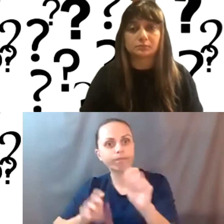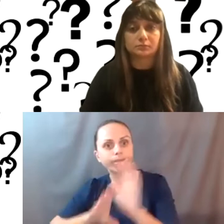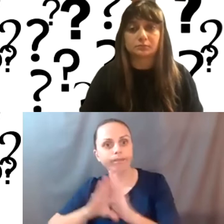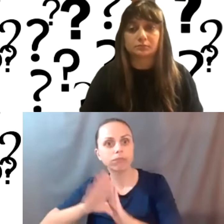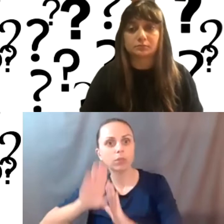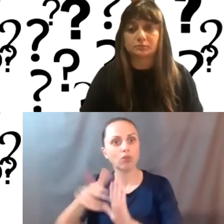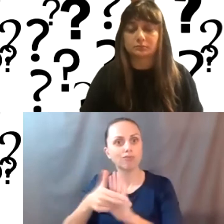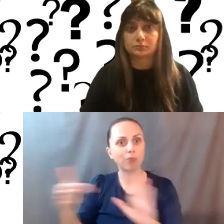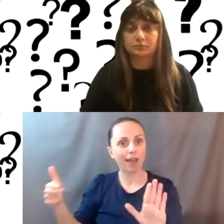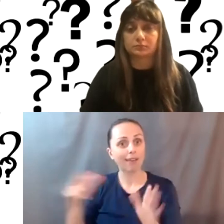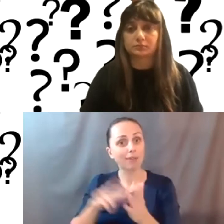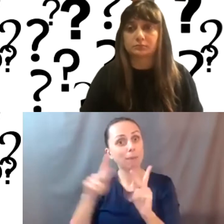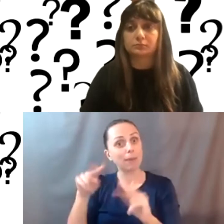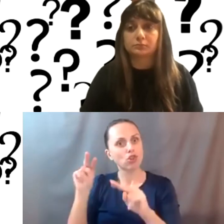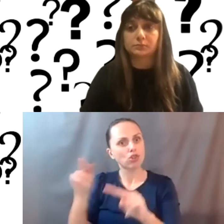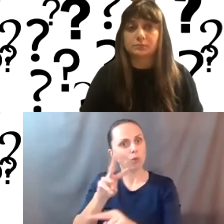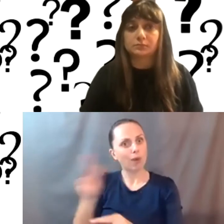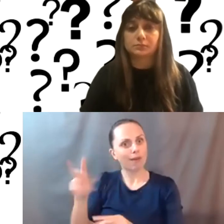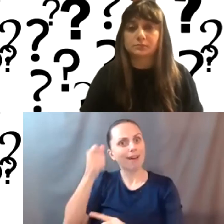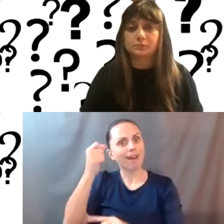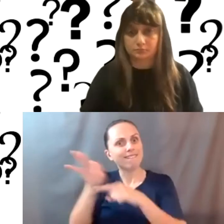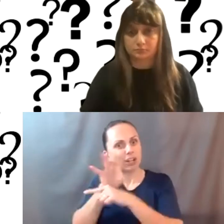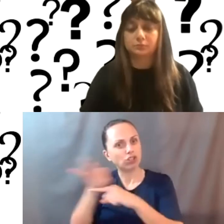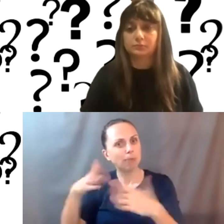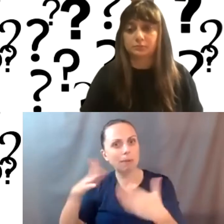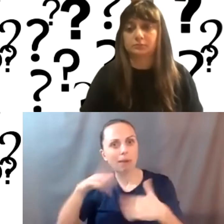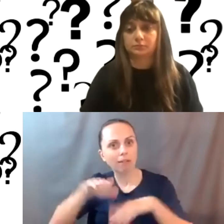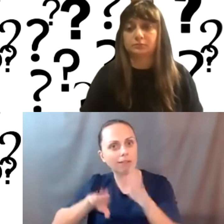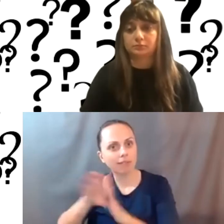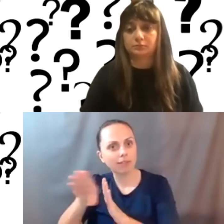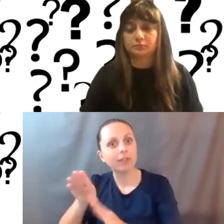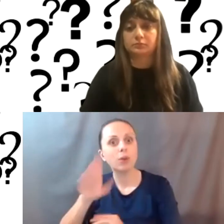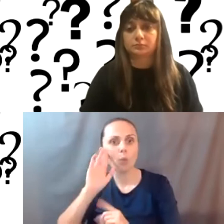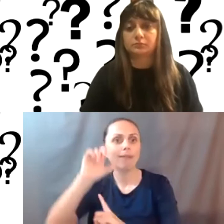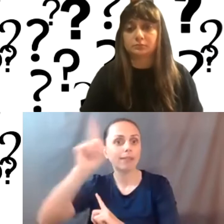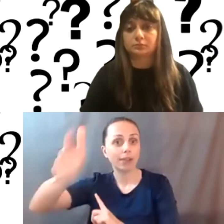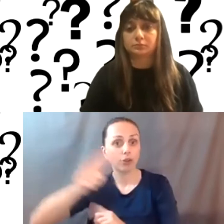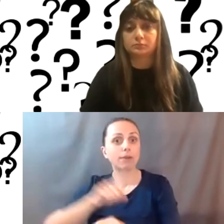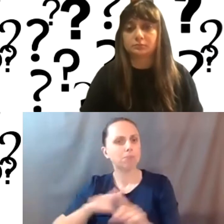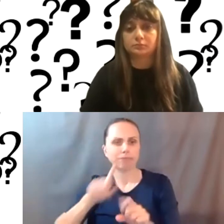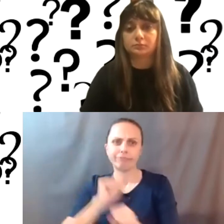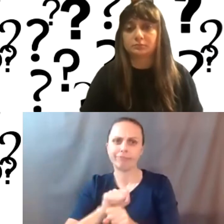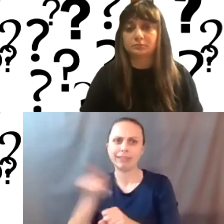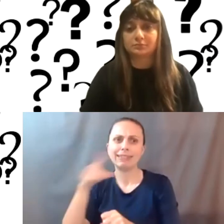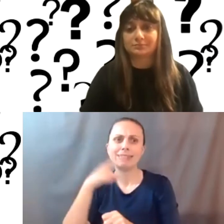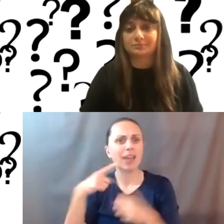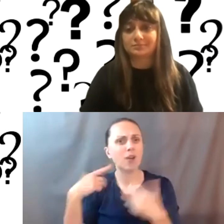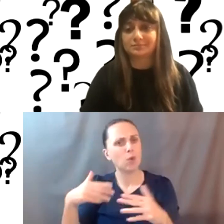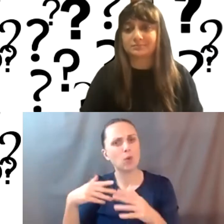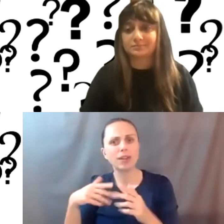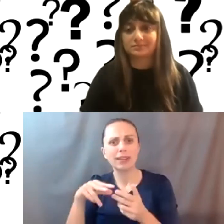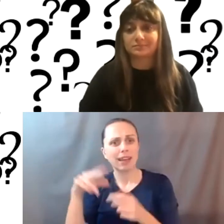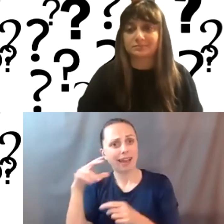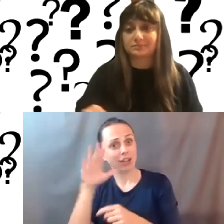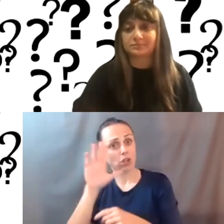your branding. So the people understand that the functionality might be coming. Um, but yeah, absolutely. I mean, when you say on its last legs, I I'm guessing